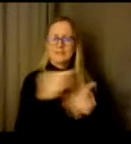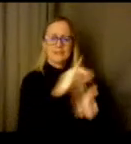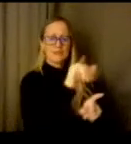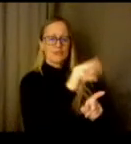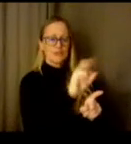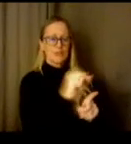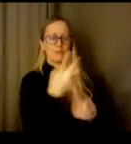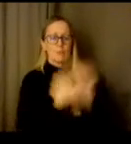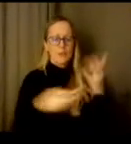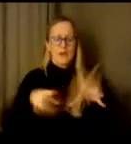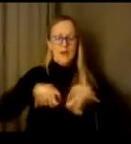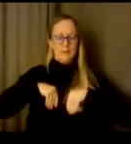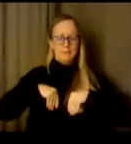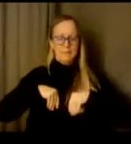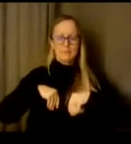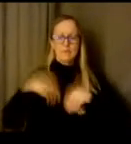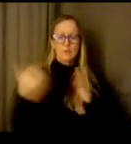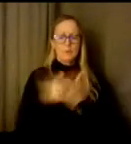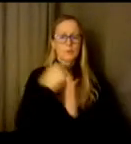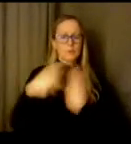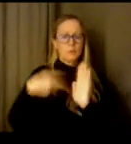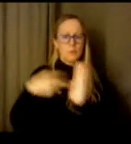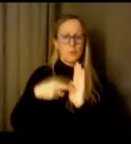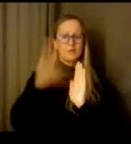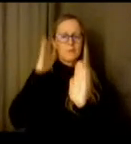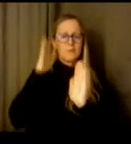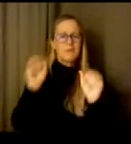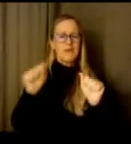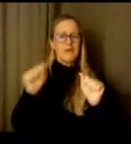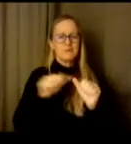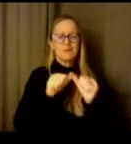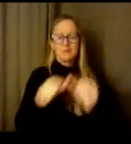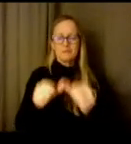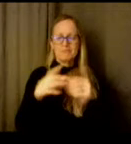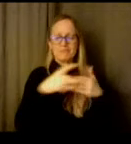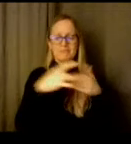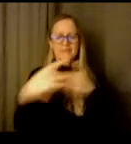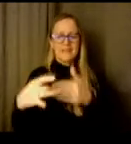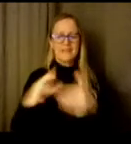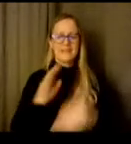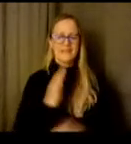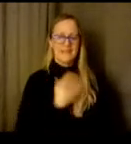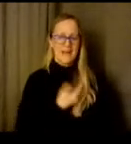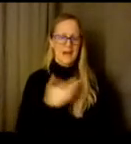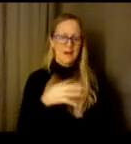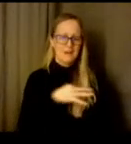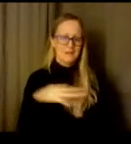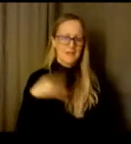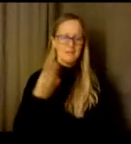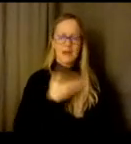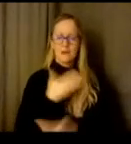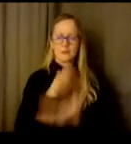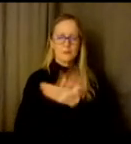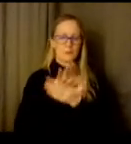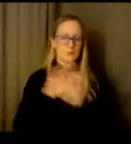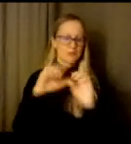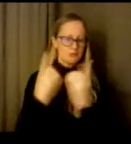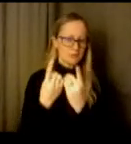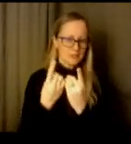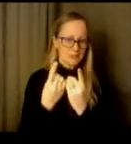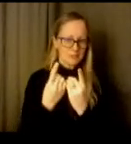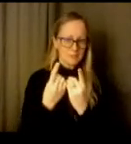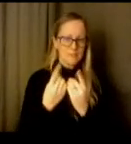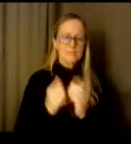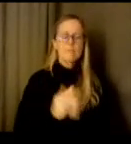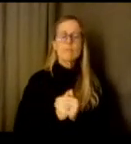lead our district during these challenging times. Finally, I want to give a short update about our planning for a return to in-person